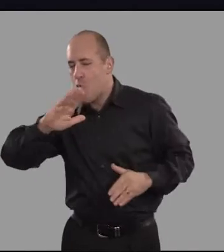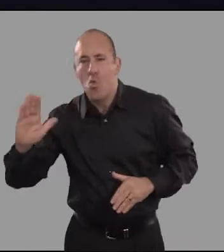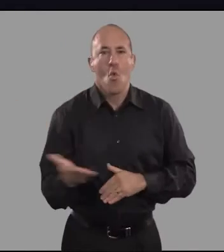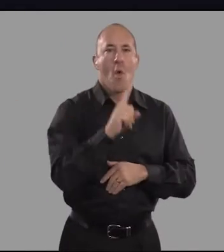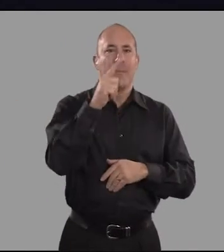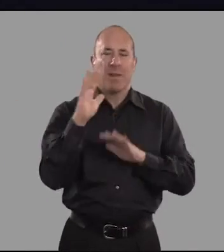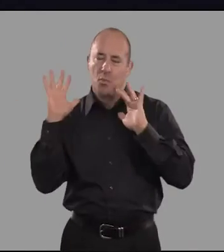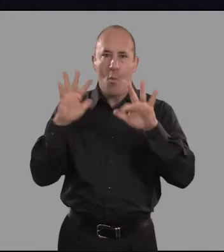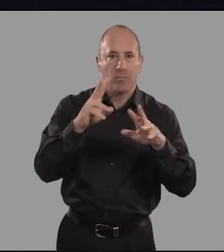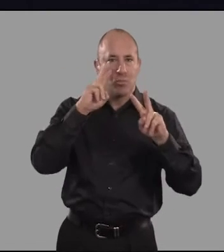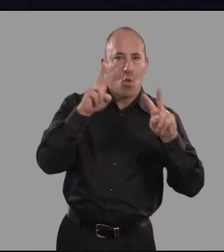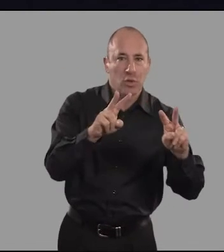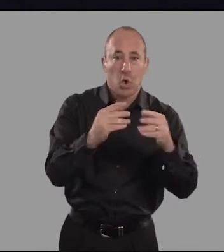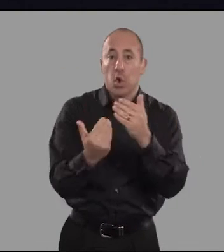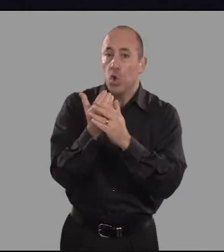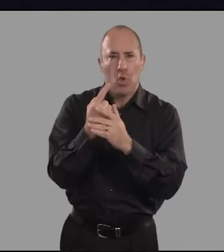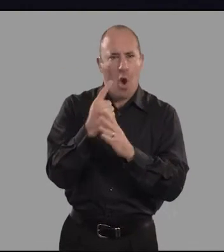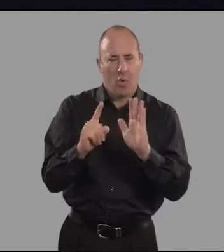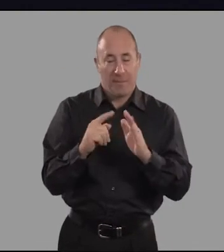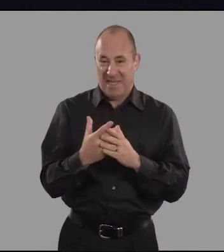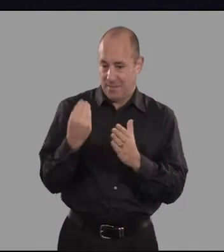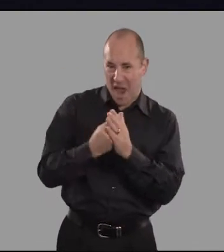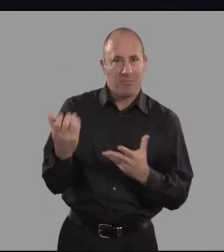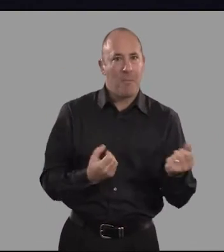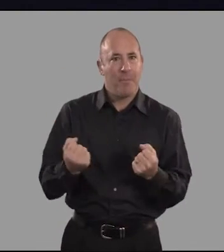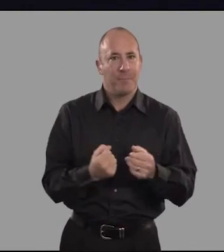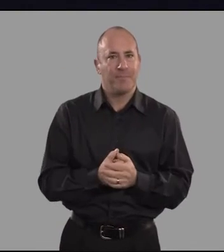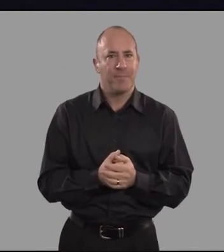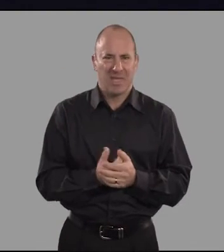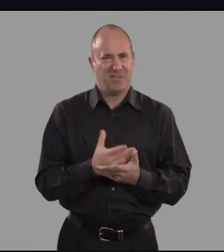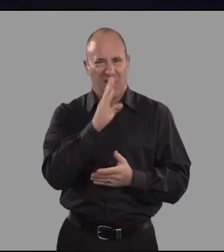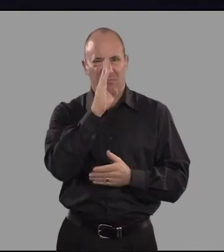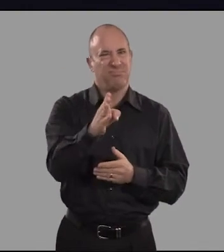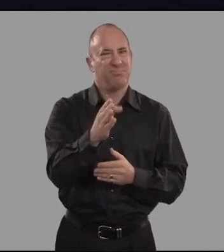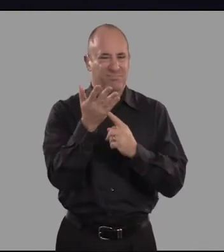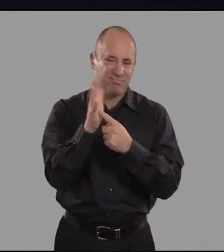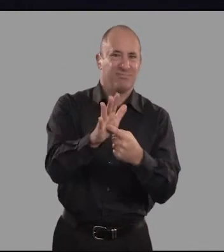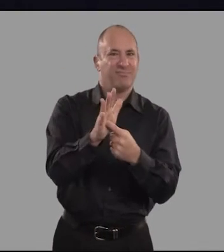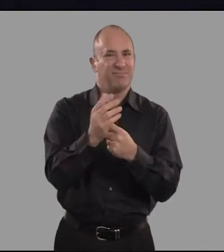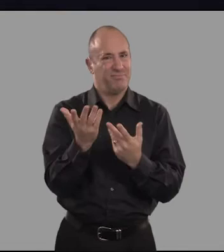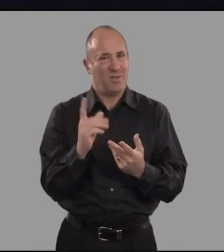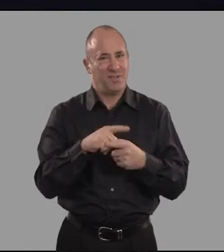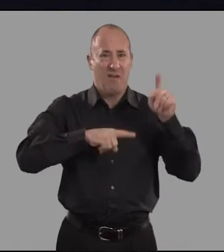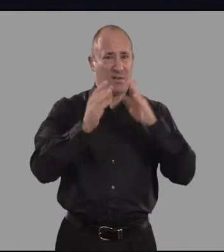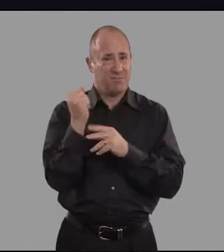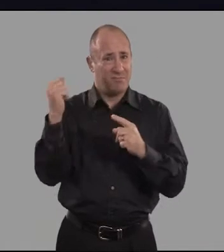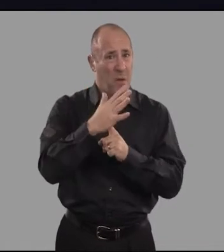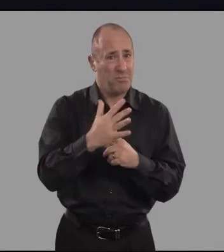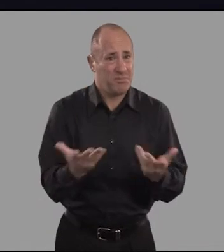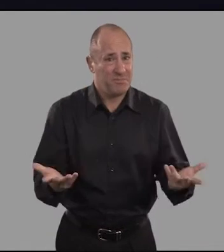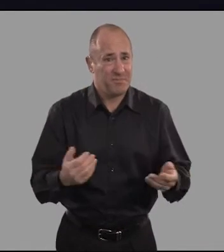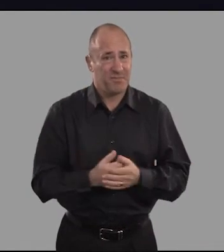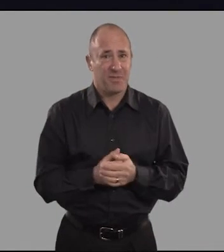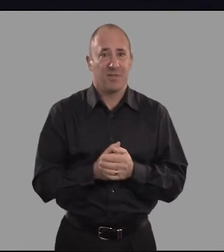not just new audiences, and therefore make money. That is a pragmatic way to demonstrate the importance of